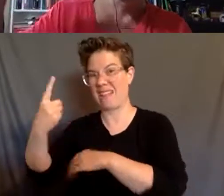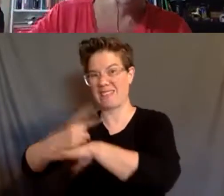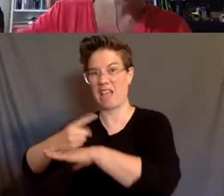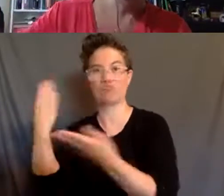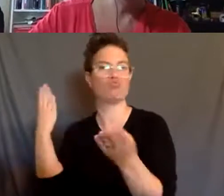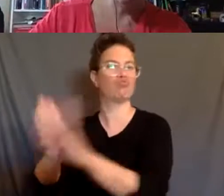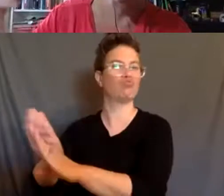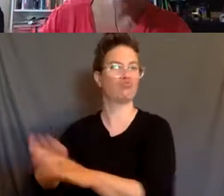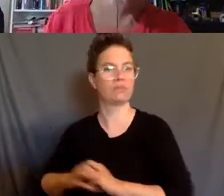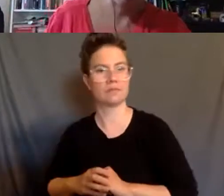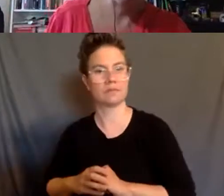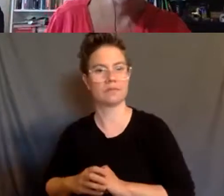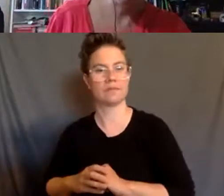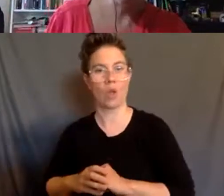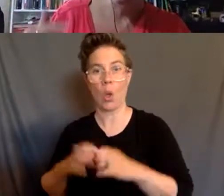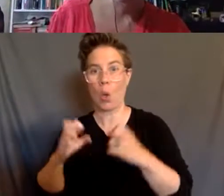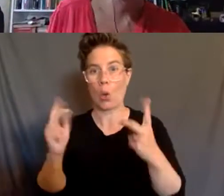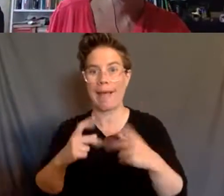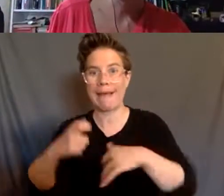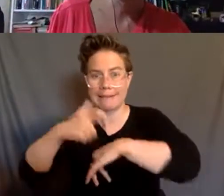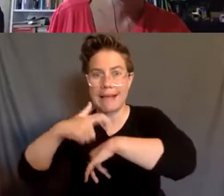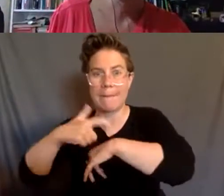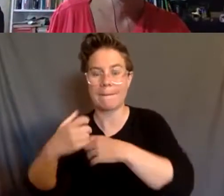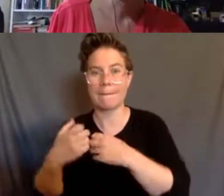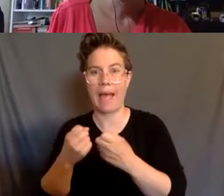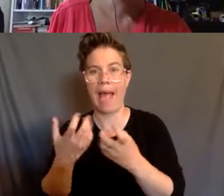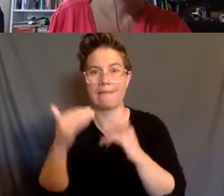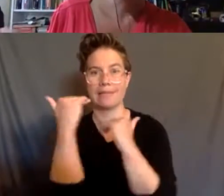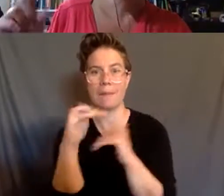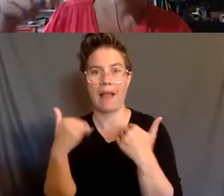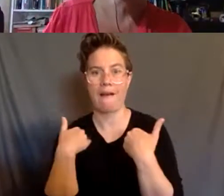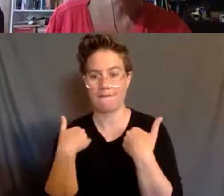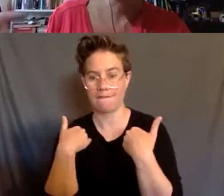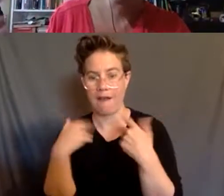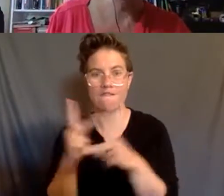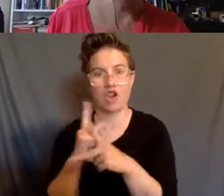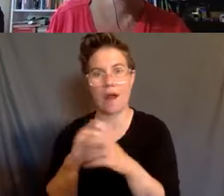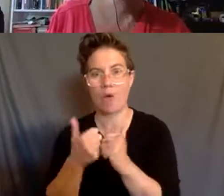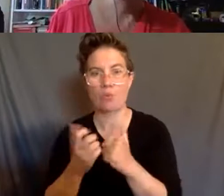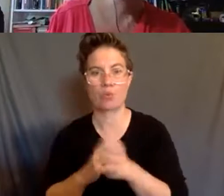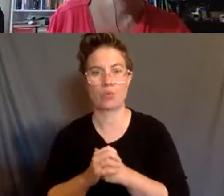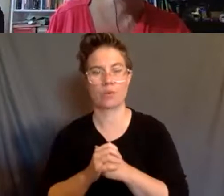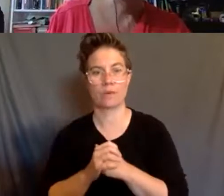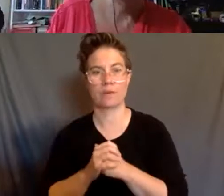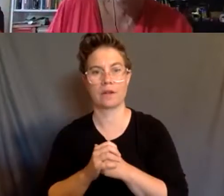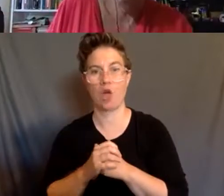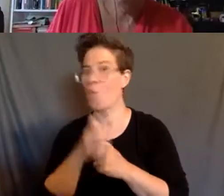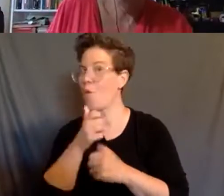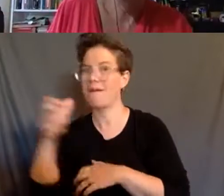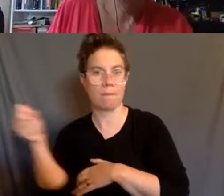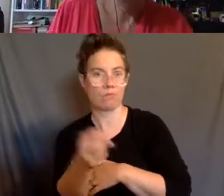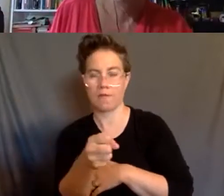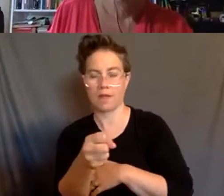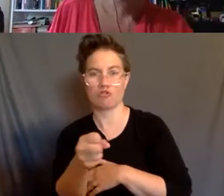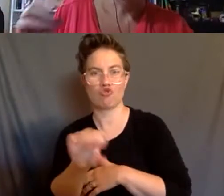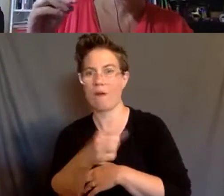From now to this date, let's figure out how we do it. But this is it. And they're not, people are not going to move to a different facility. So let's figure it out.